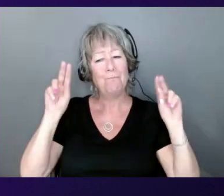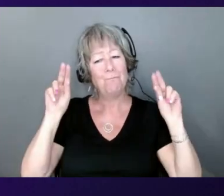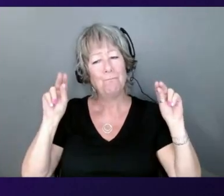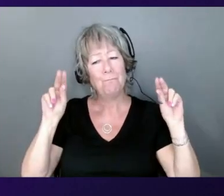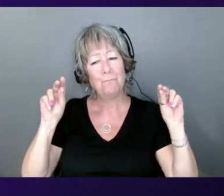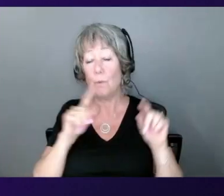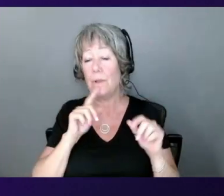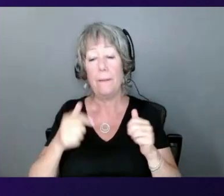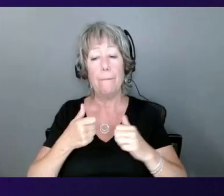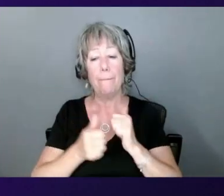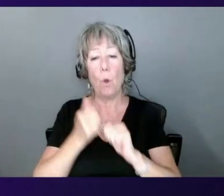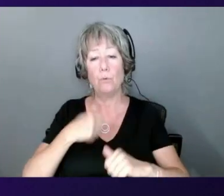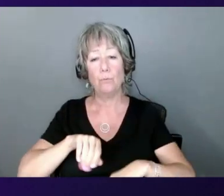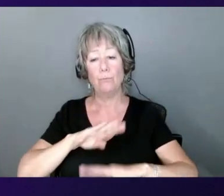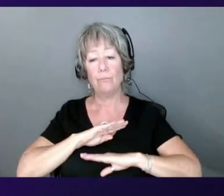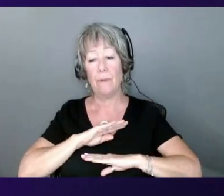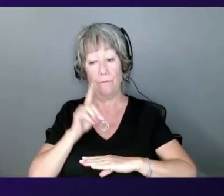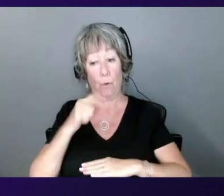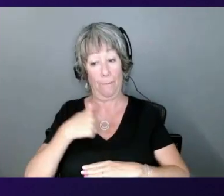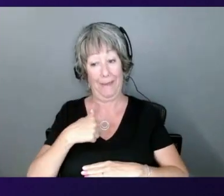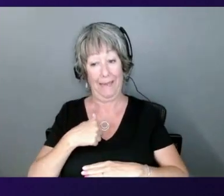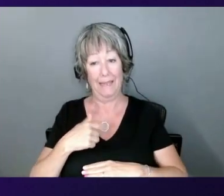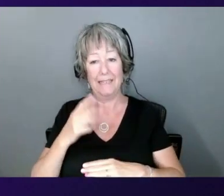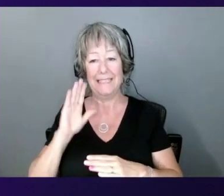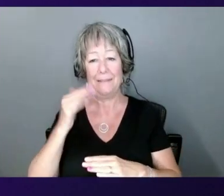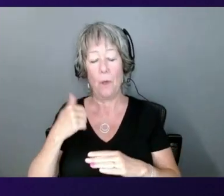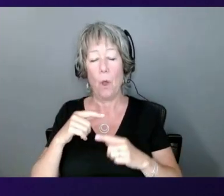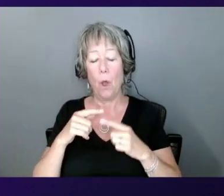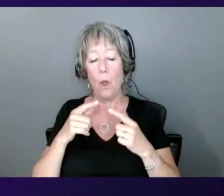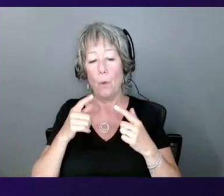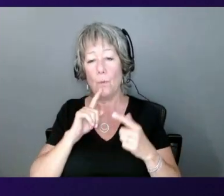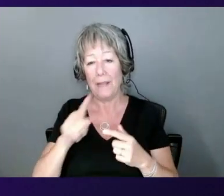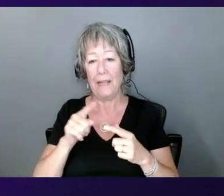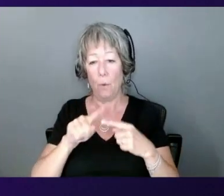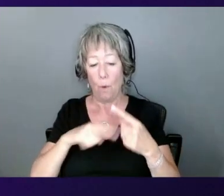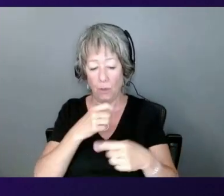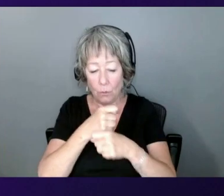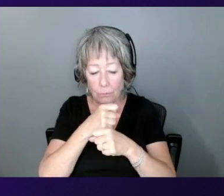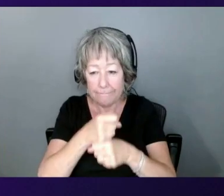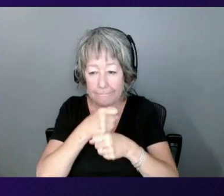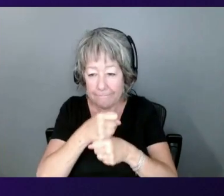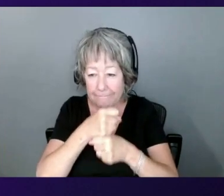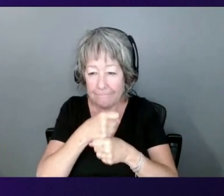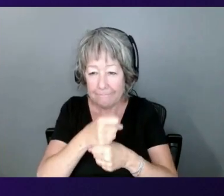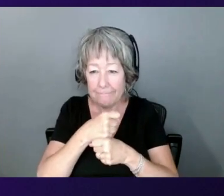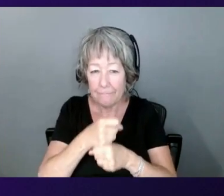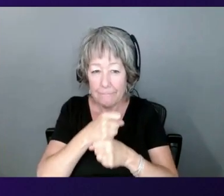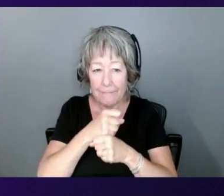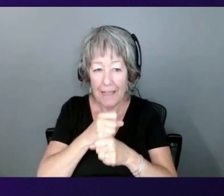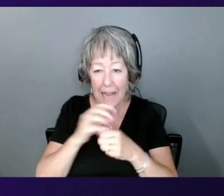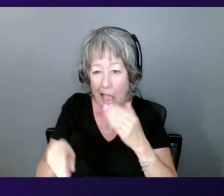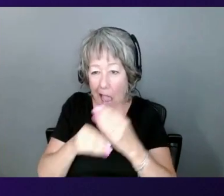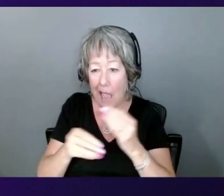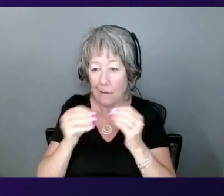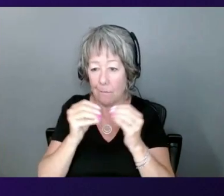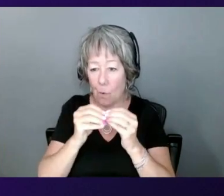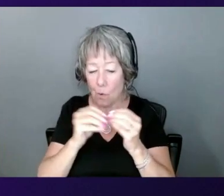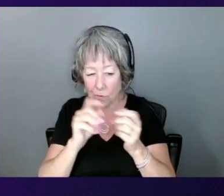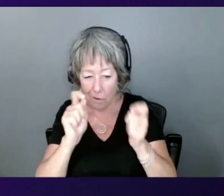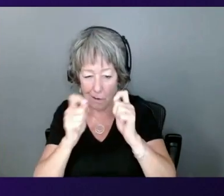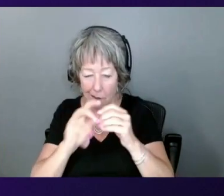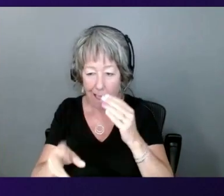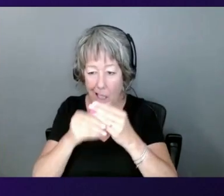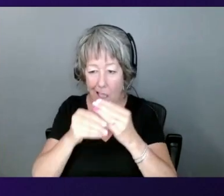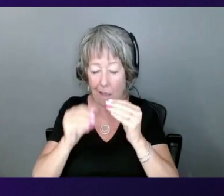it was always for me and continues to be, is when you manufacture these parts, add volume, add scale, deploy them at